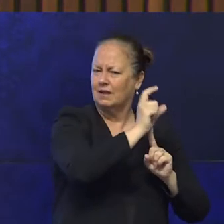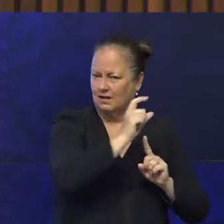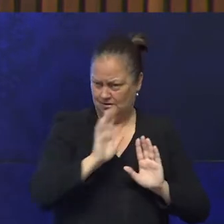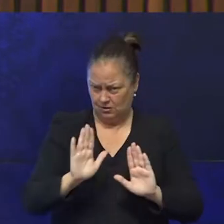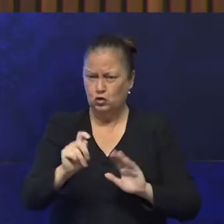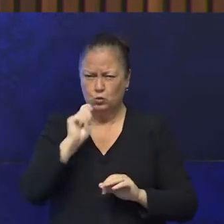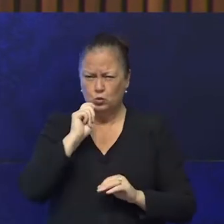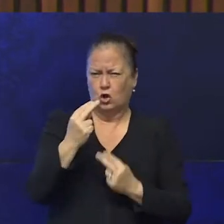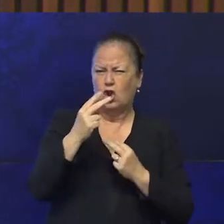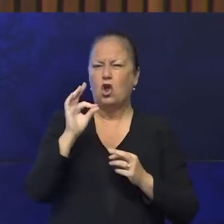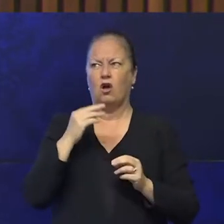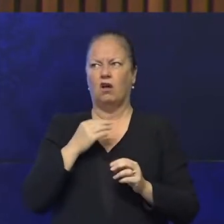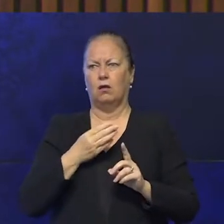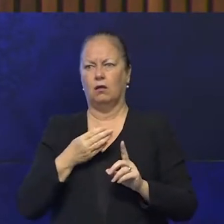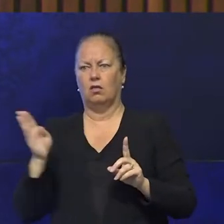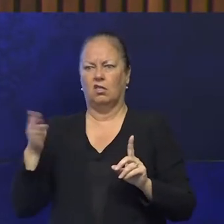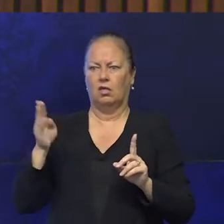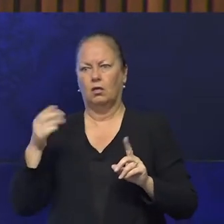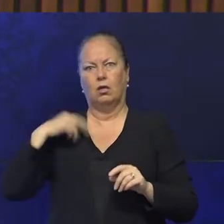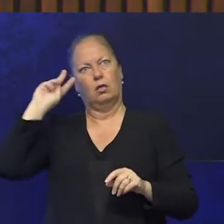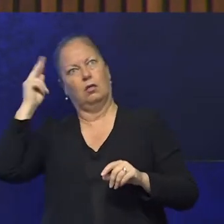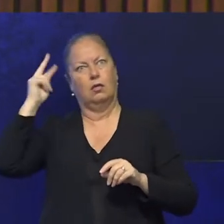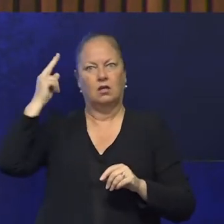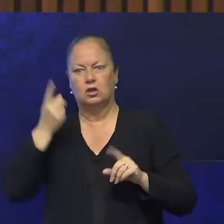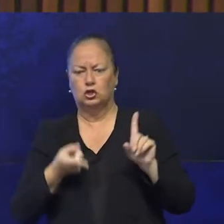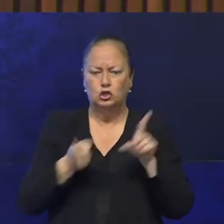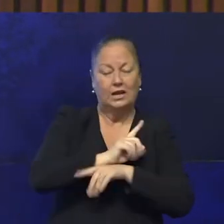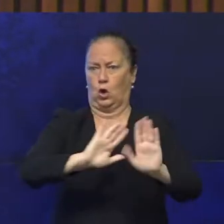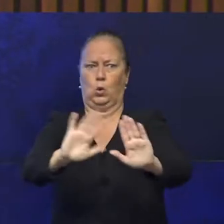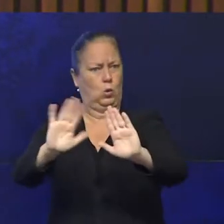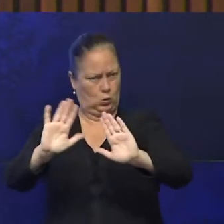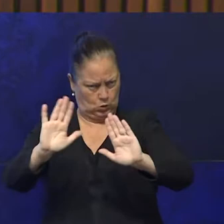You won't see any leadership changes under my watch.